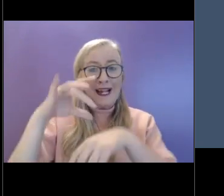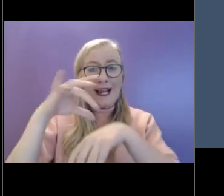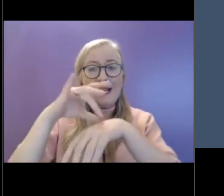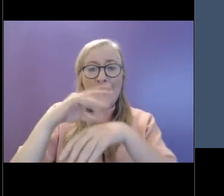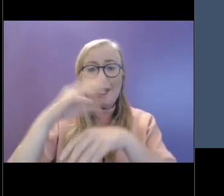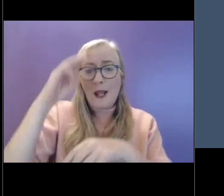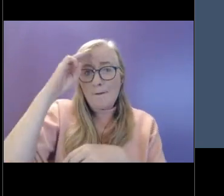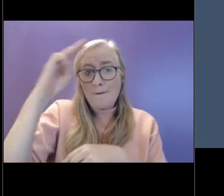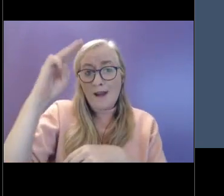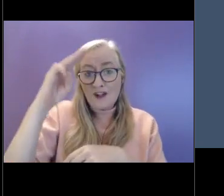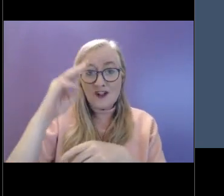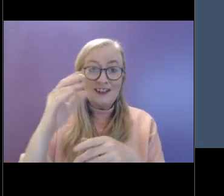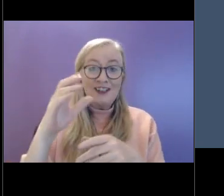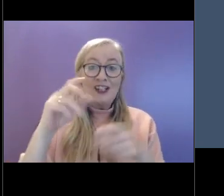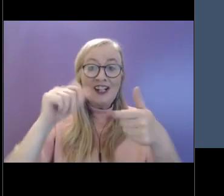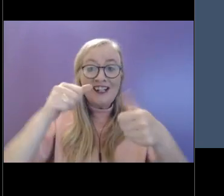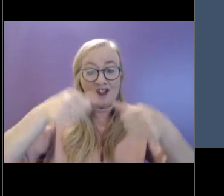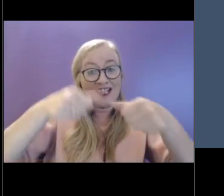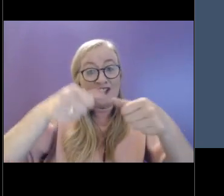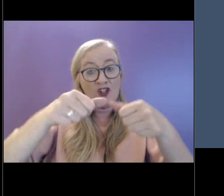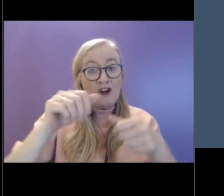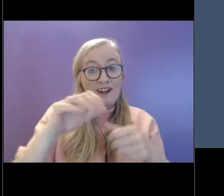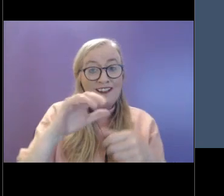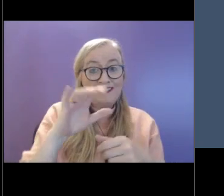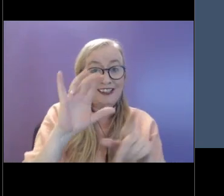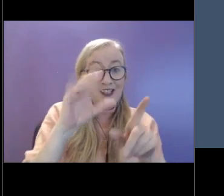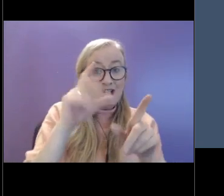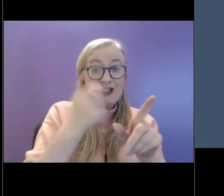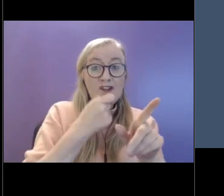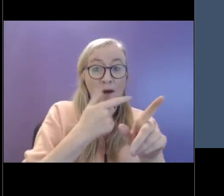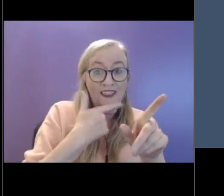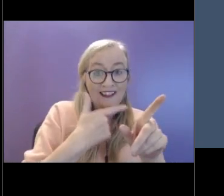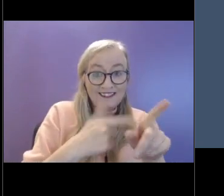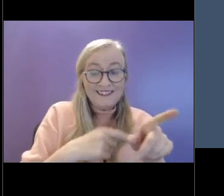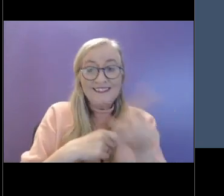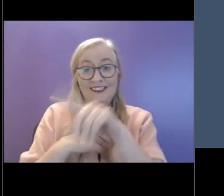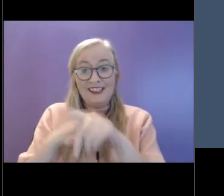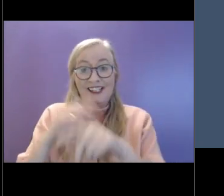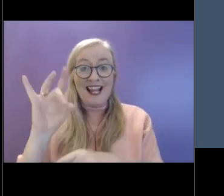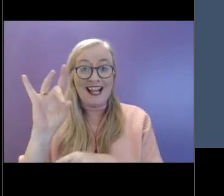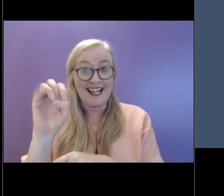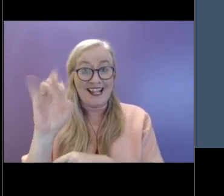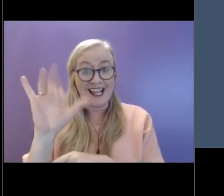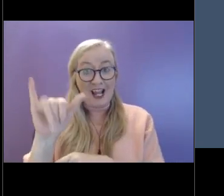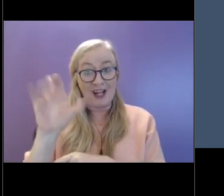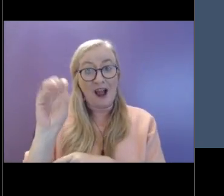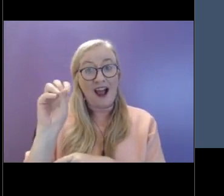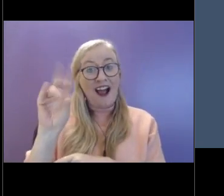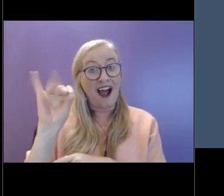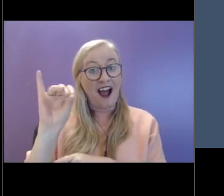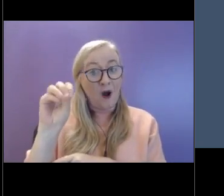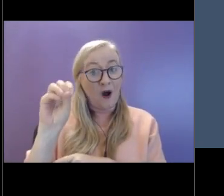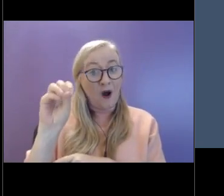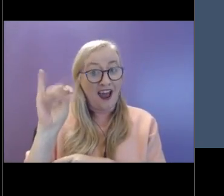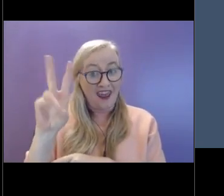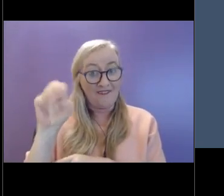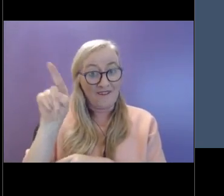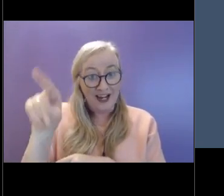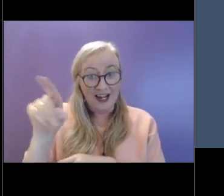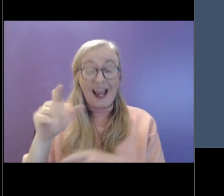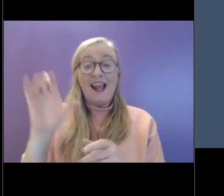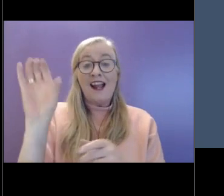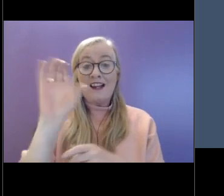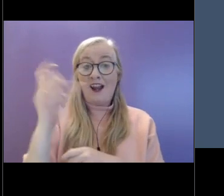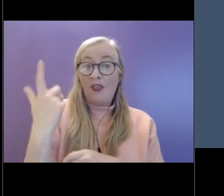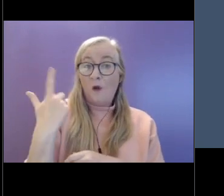Dublin City. And I'm with Dr. Olive Maloney, who is our clinical manager in Jigsaw Kerry. And we're very lucky to be joined by Catherine White,